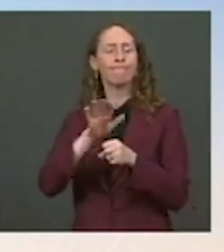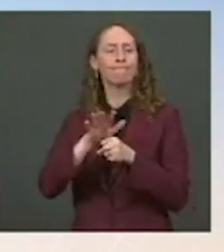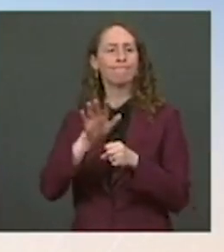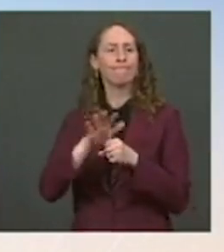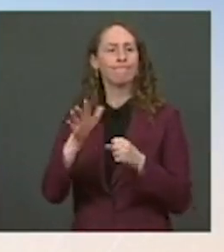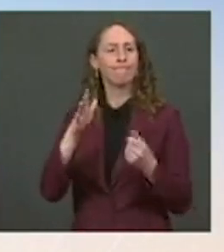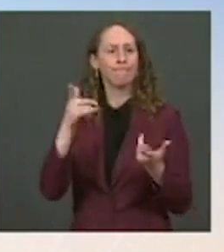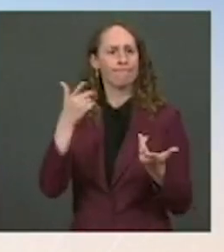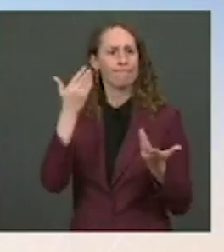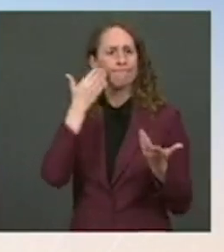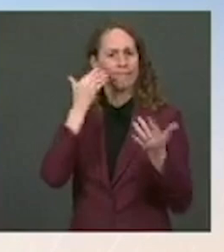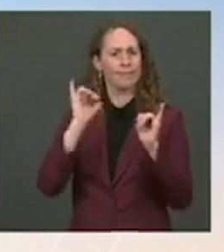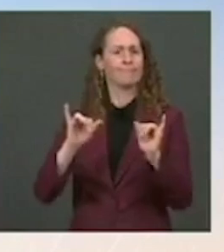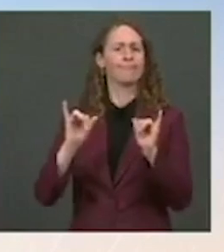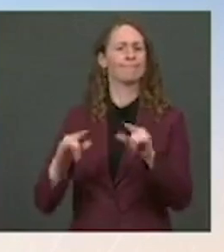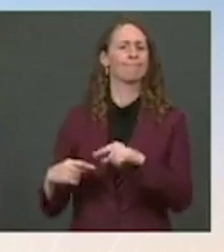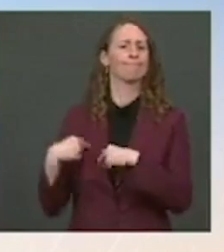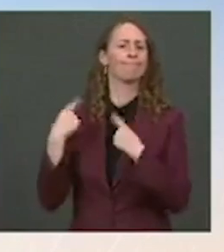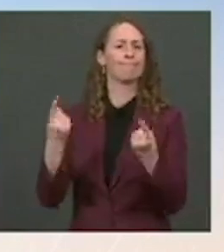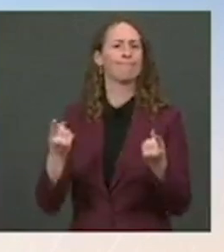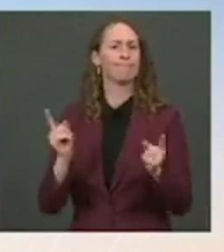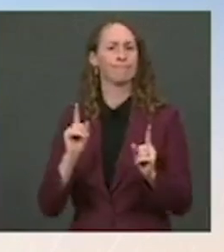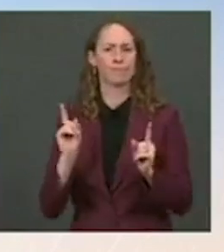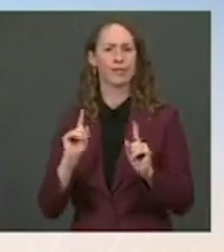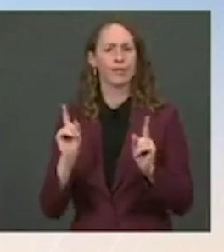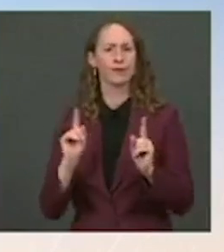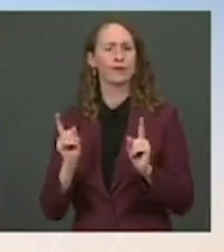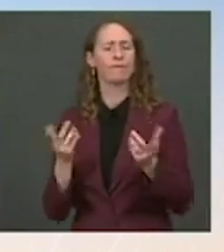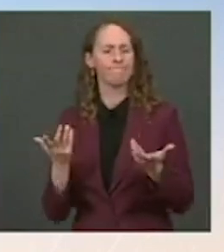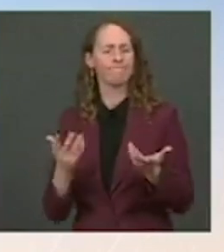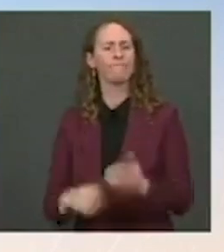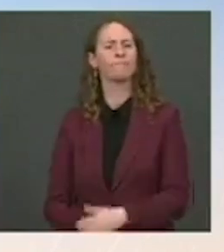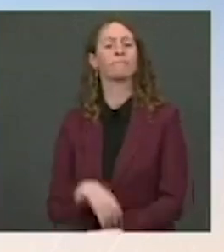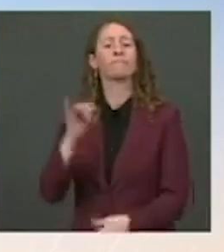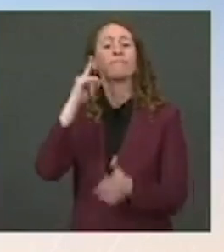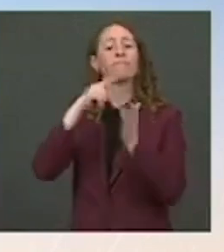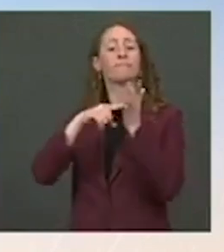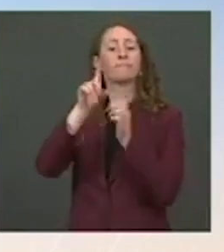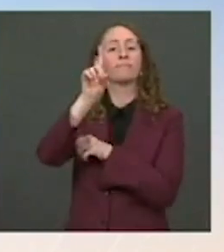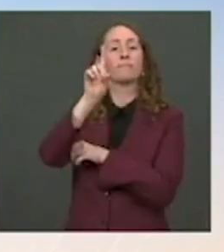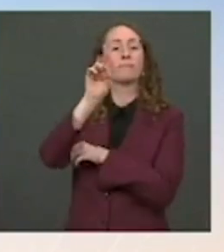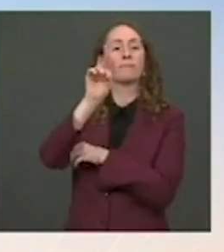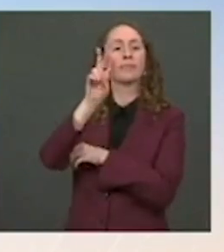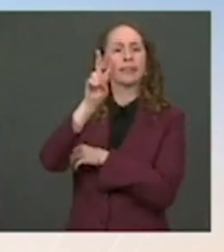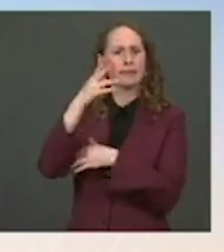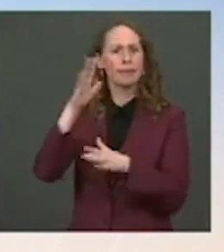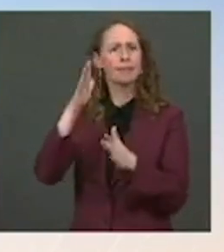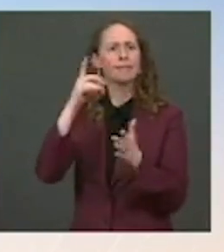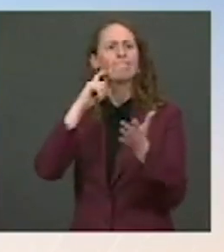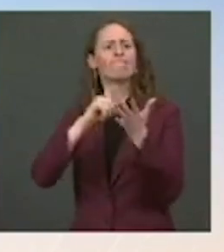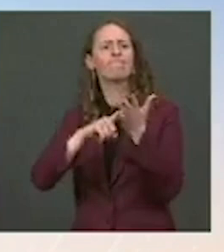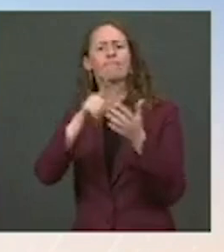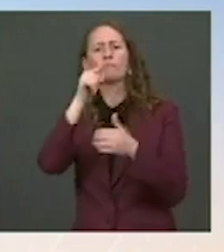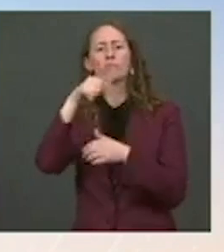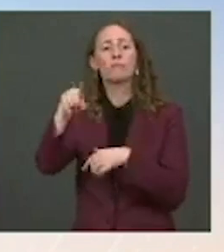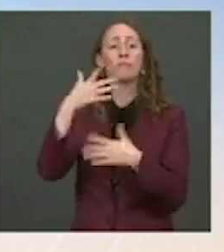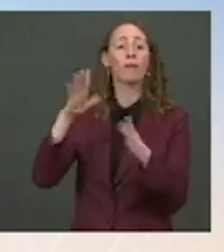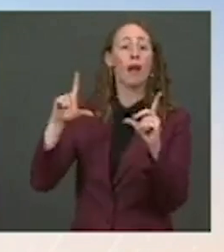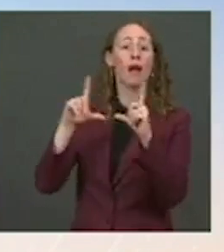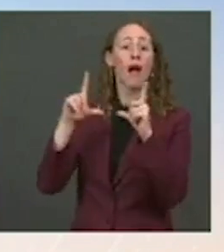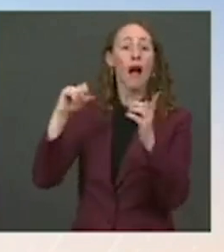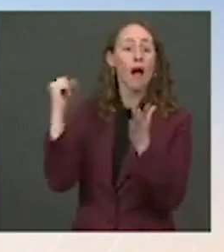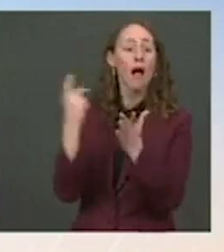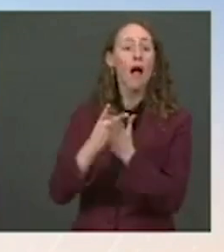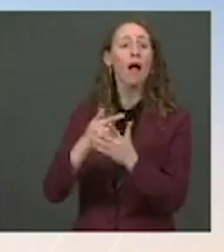an issue throughout the course of the year. The DMV, as they — has expedited their approval of commercial driver's licenses.